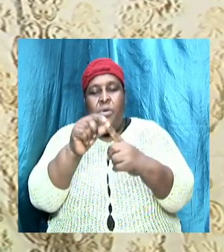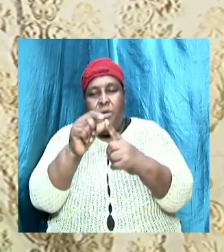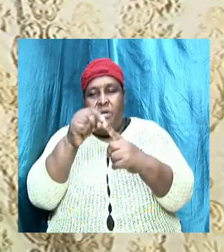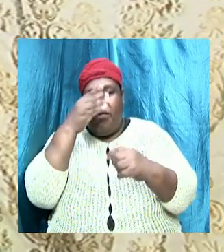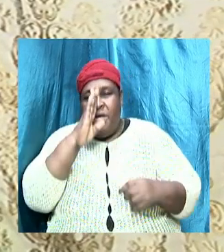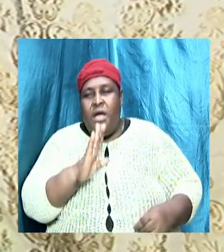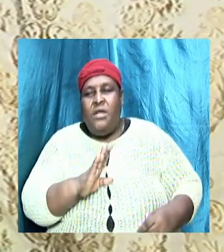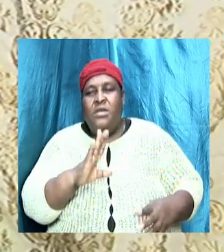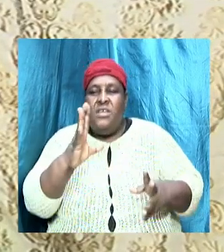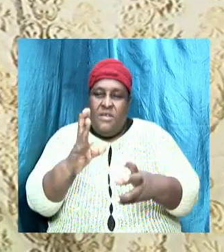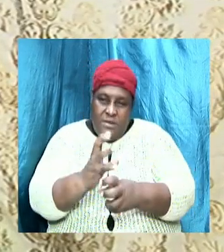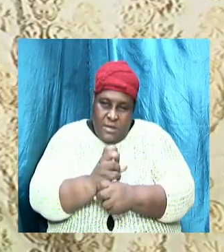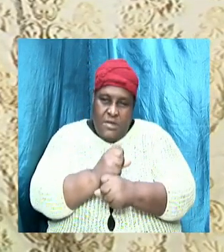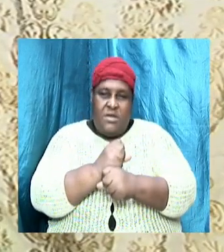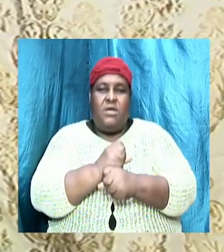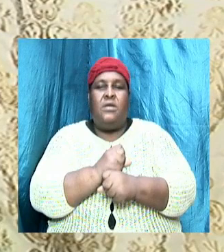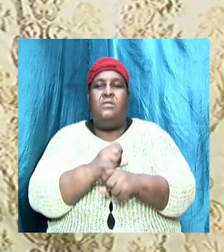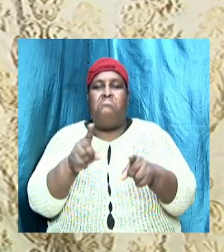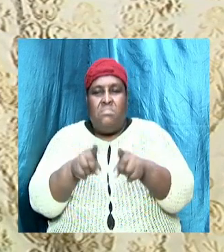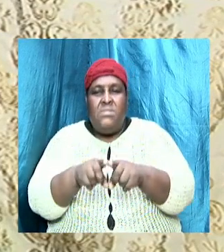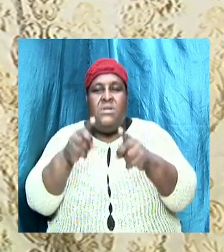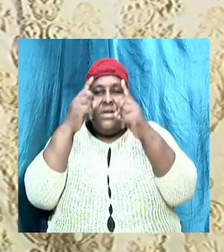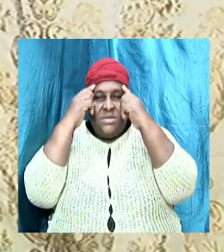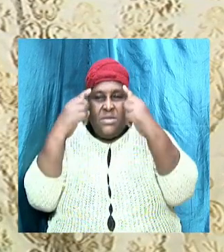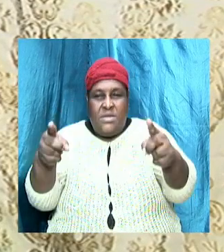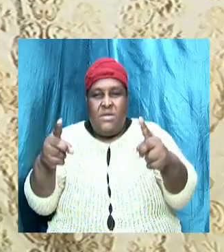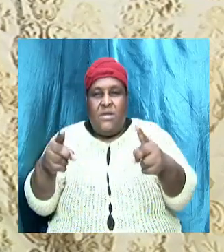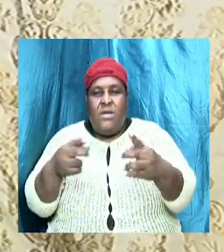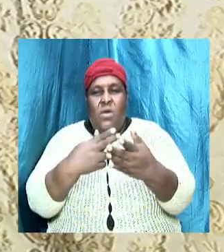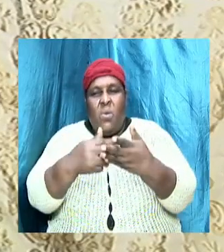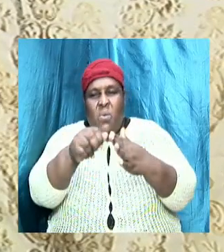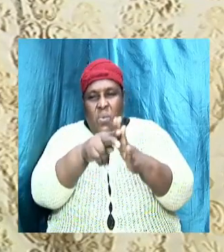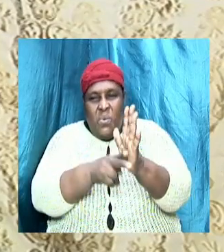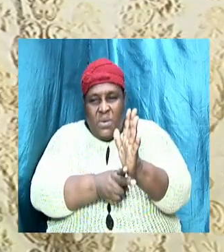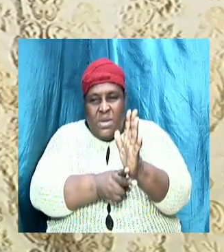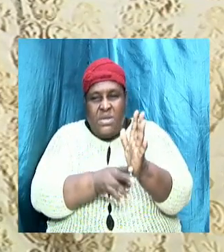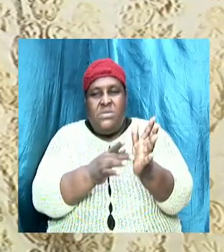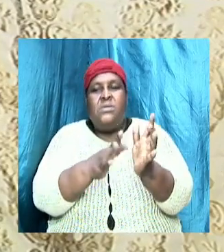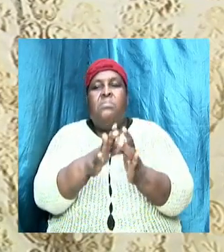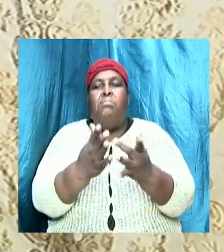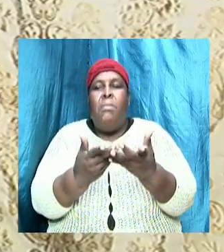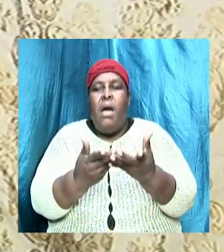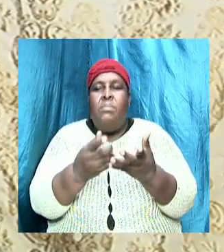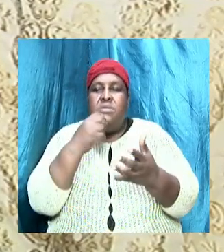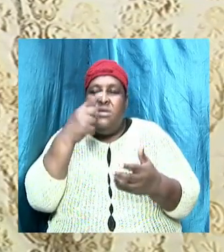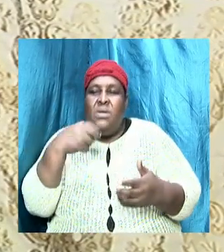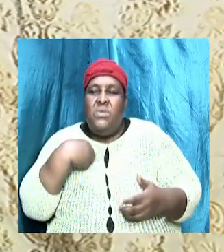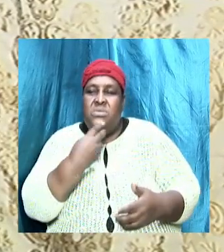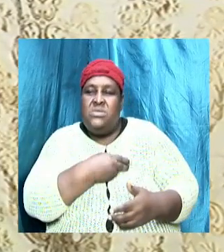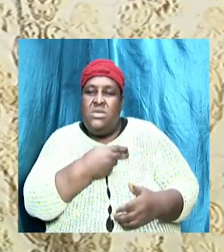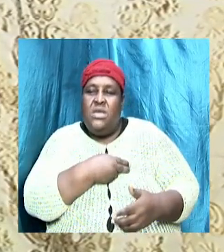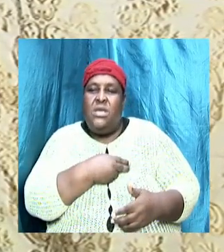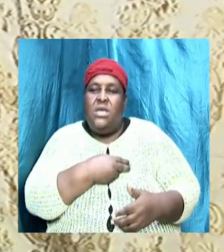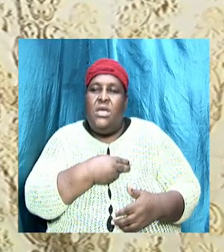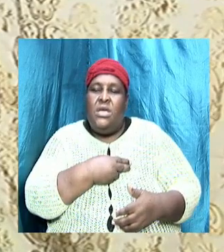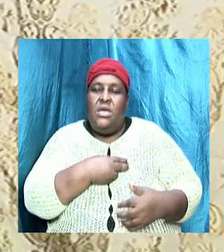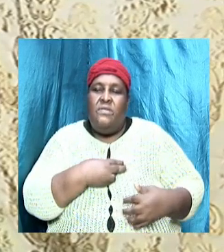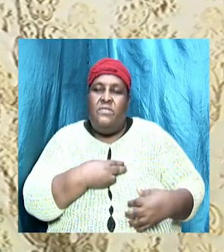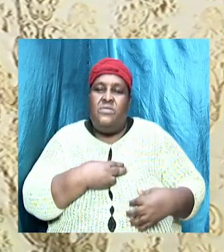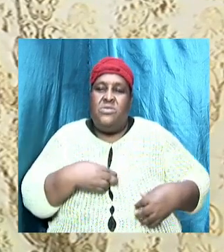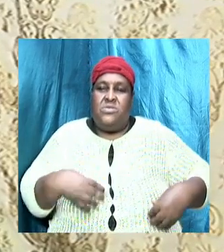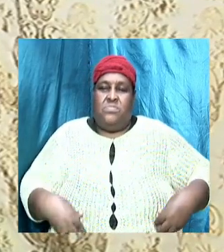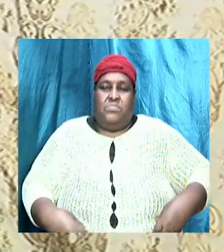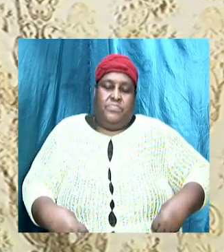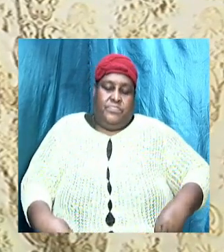it as doctrine. If it is holiness, the Bible tells us about it. If it is modesty, the Bible